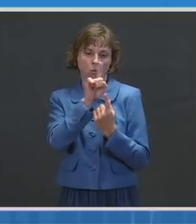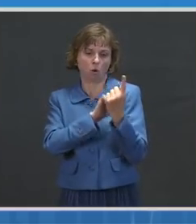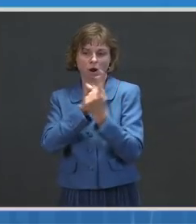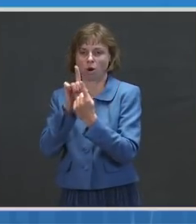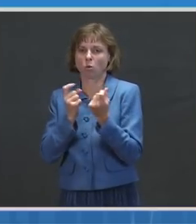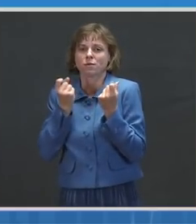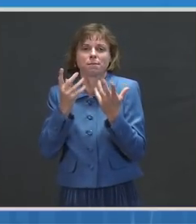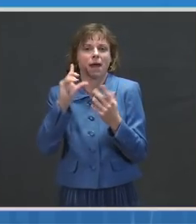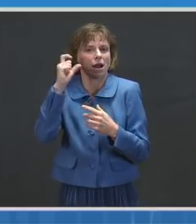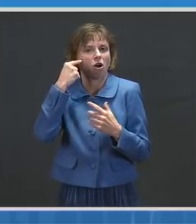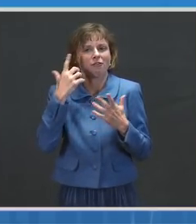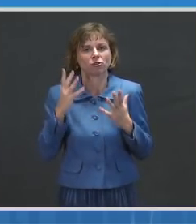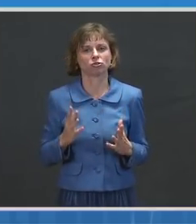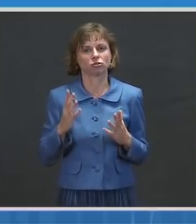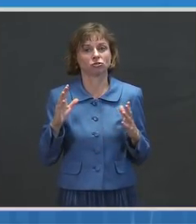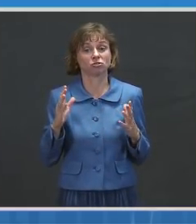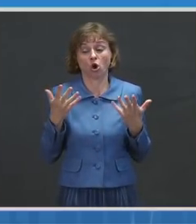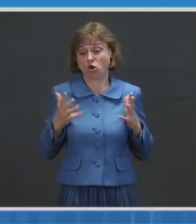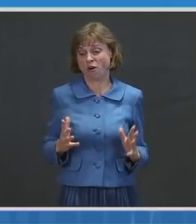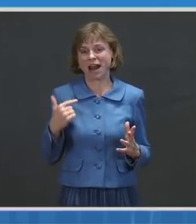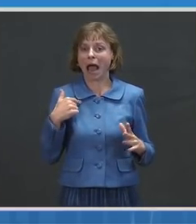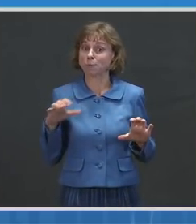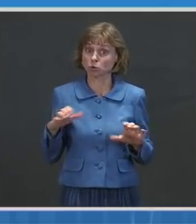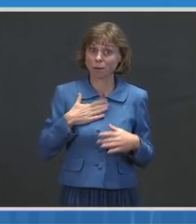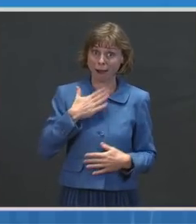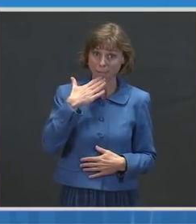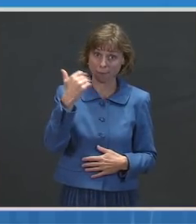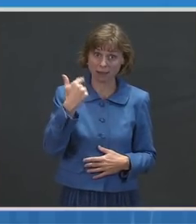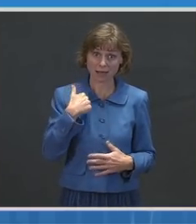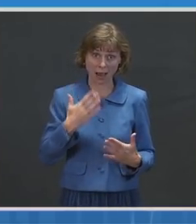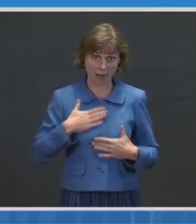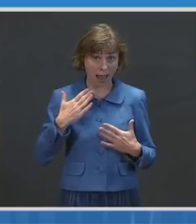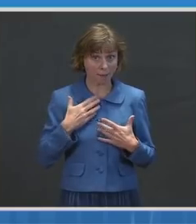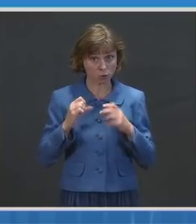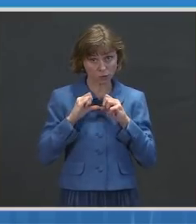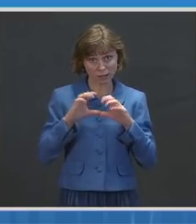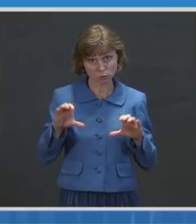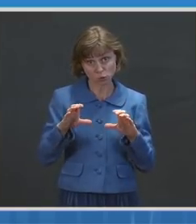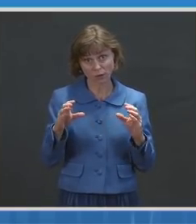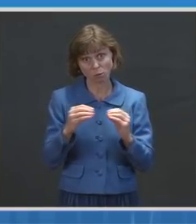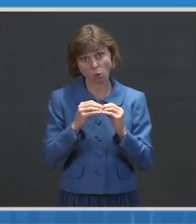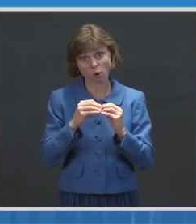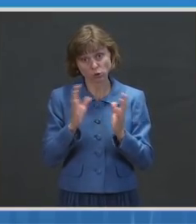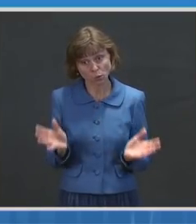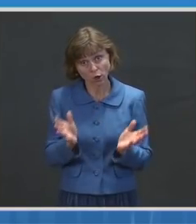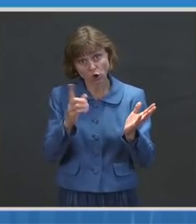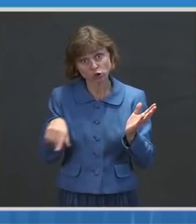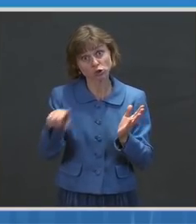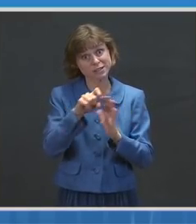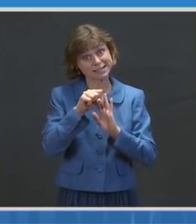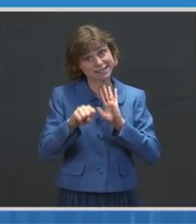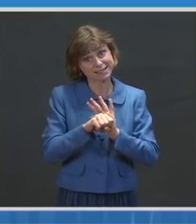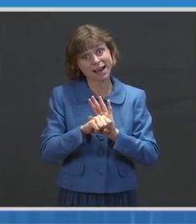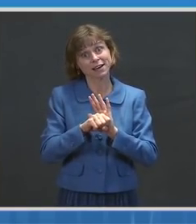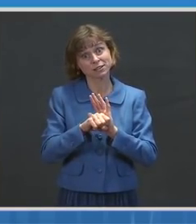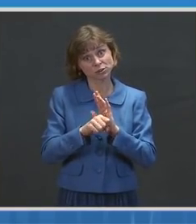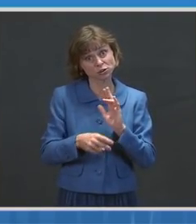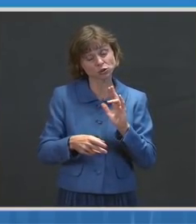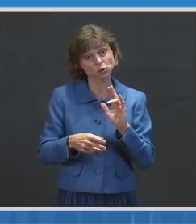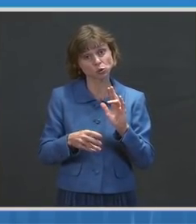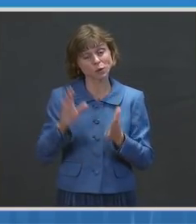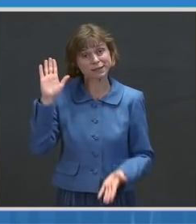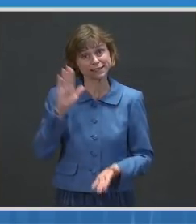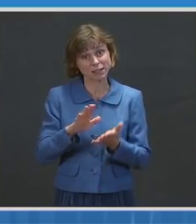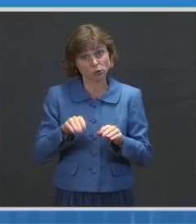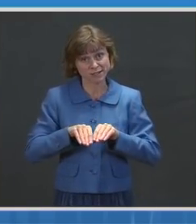So, I'm doing my best and I would be happy to be doing more to encourage the states to decrease their community spread so